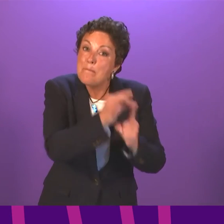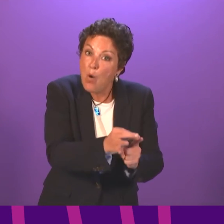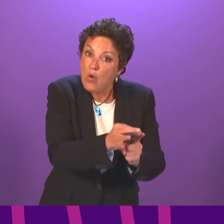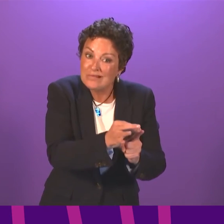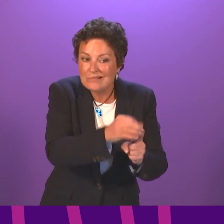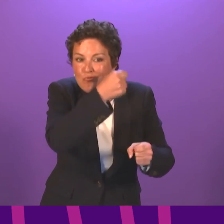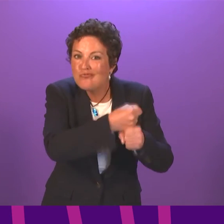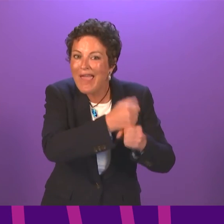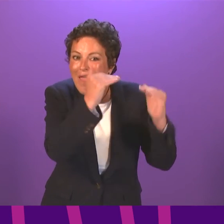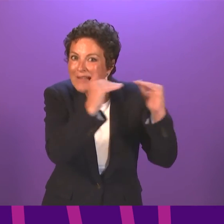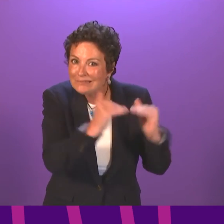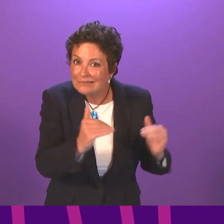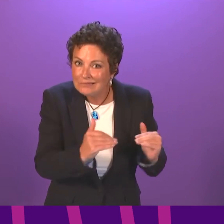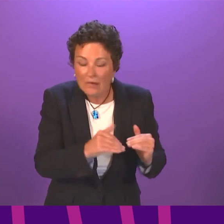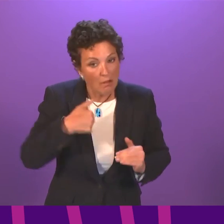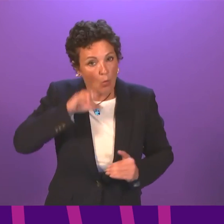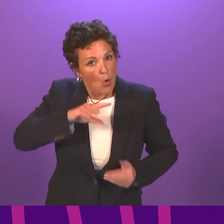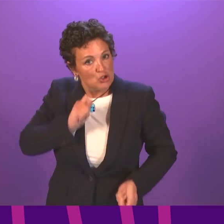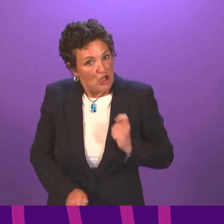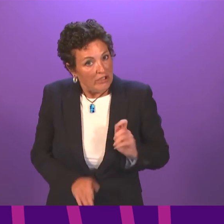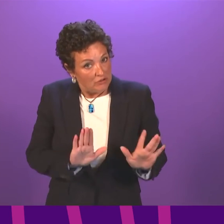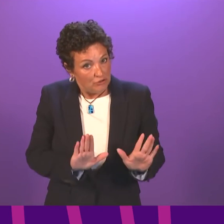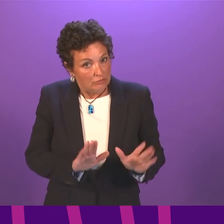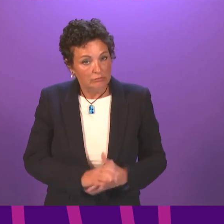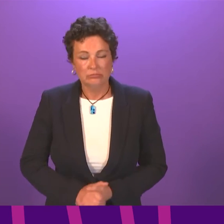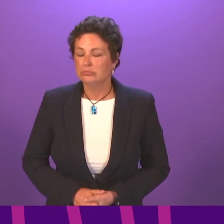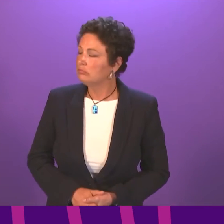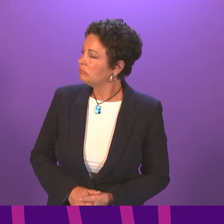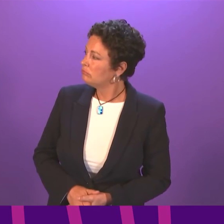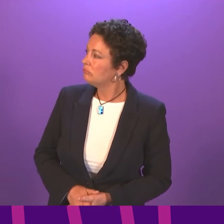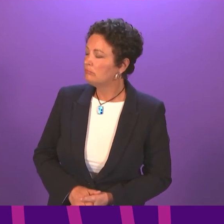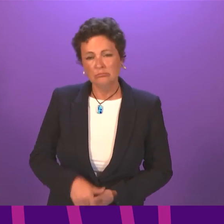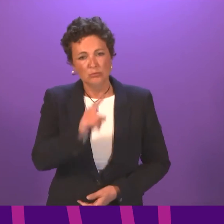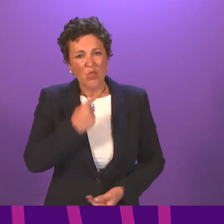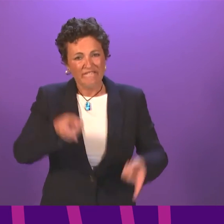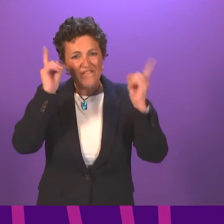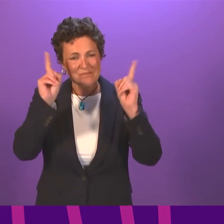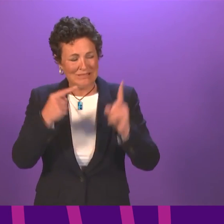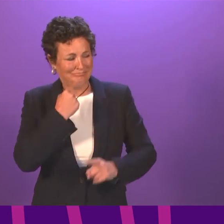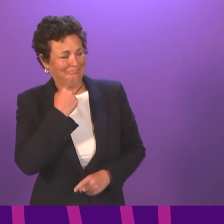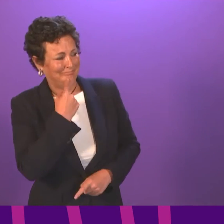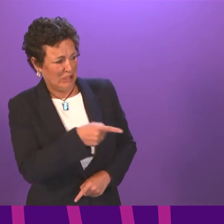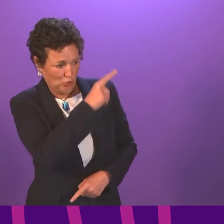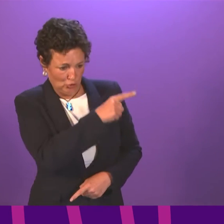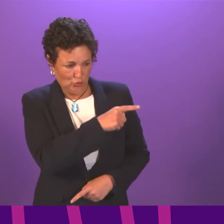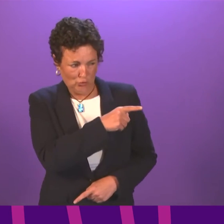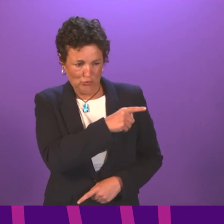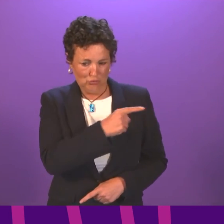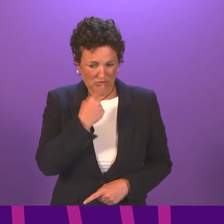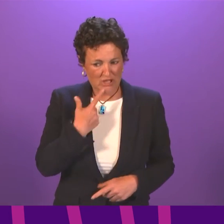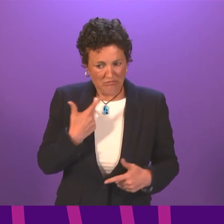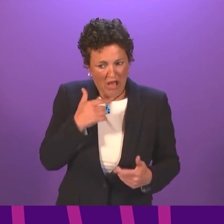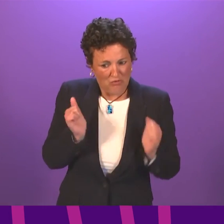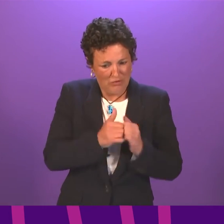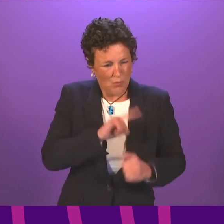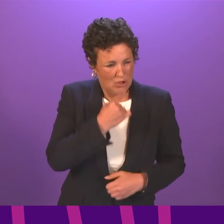past performance. Douglas Ross. So the First Minister says she stands by that statement, but the evidence paints a very different picture.